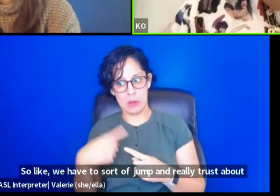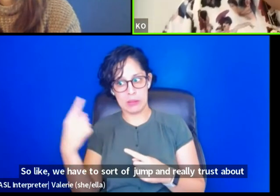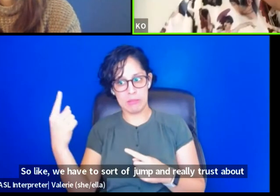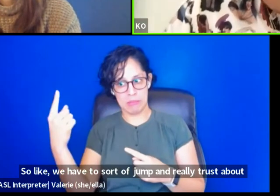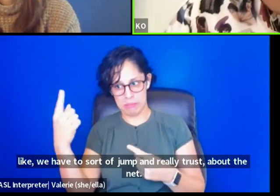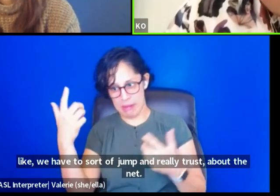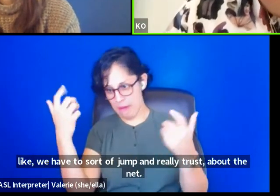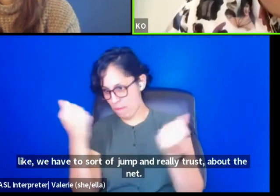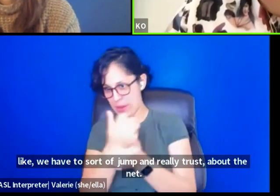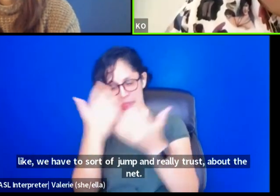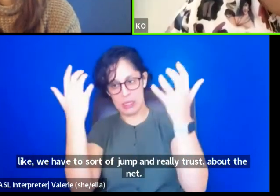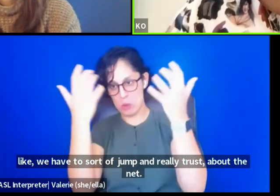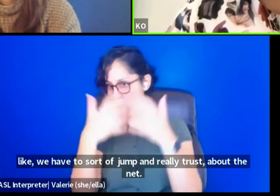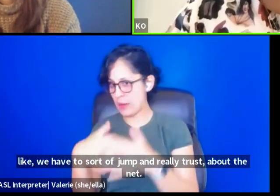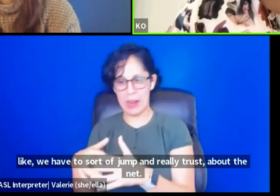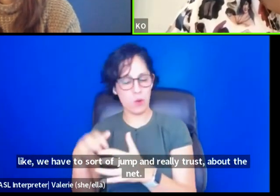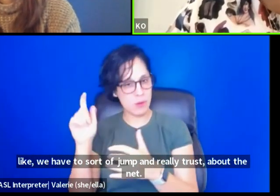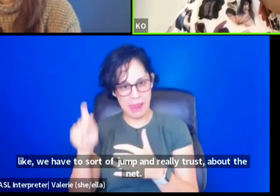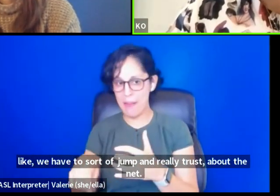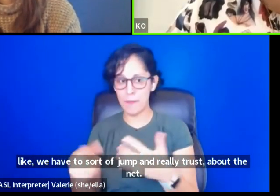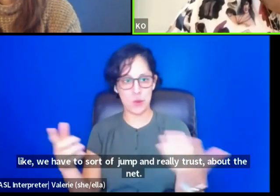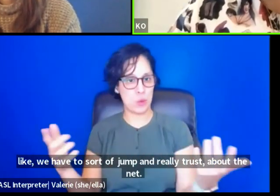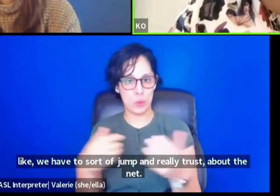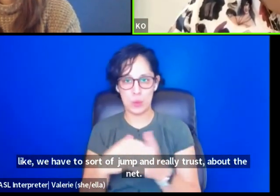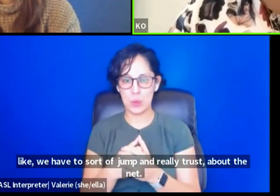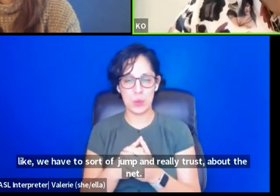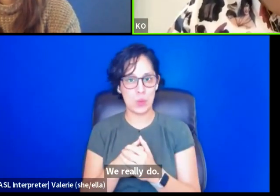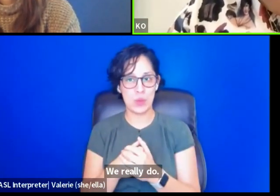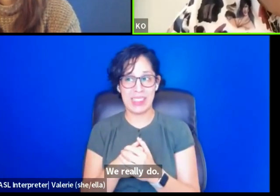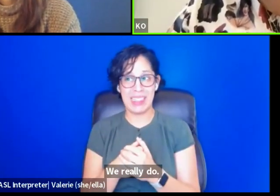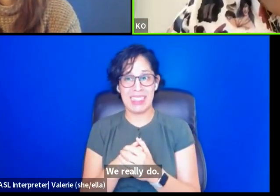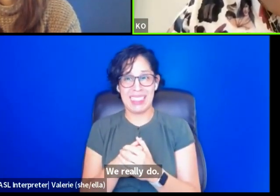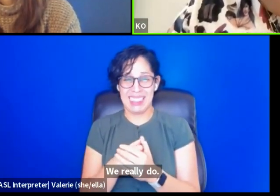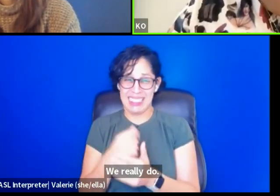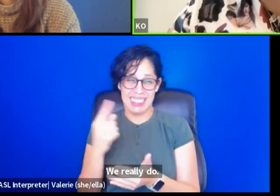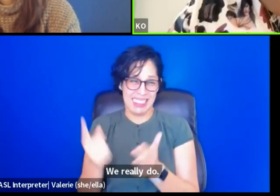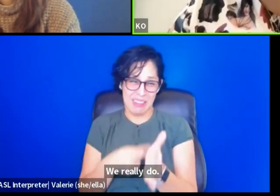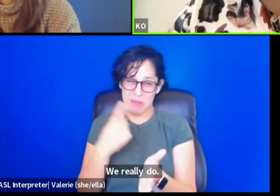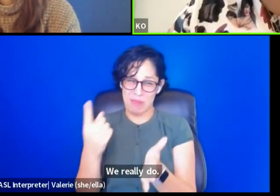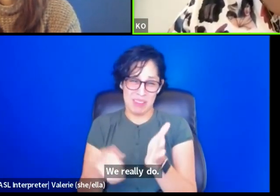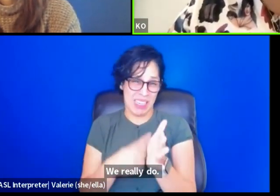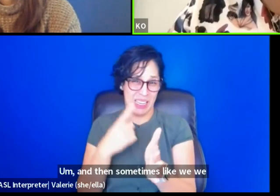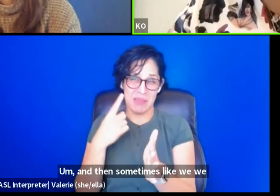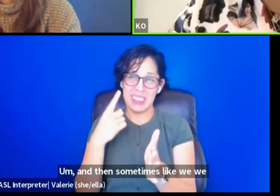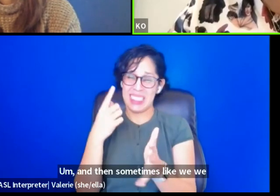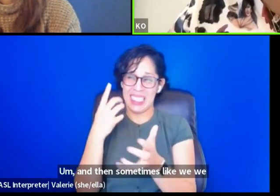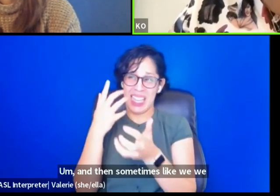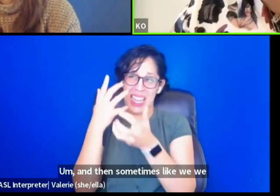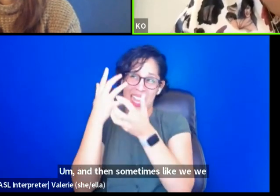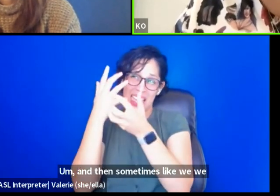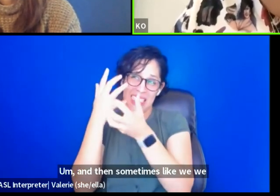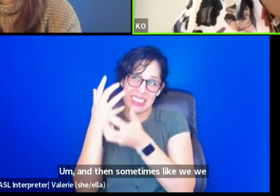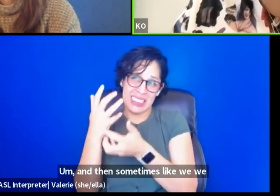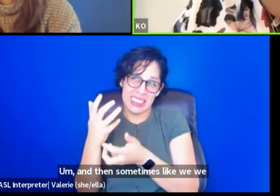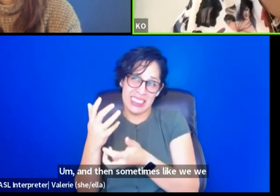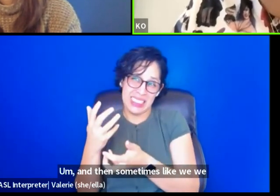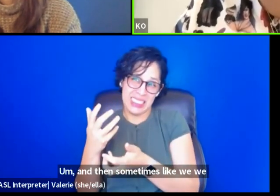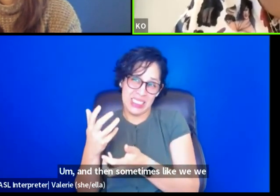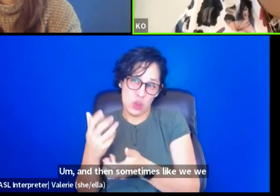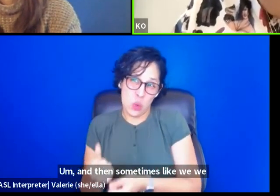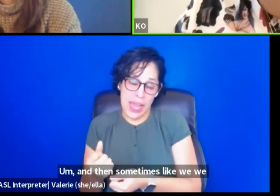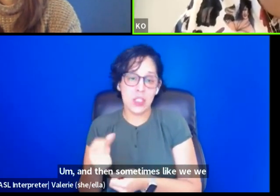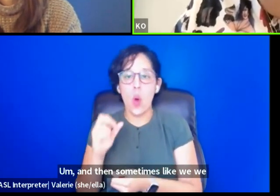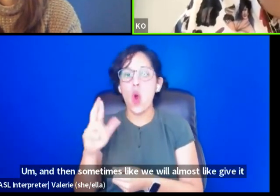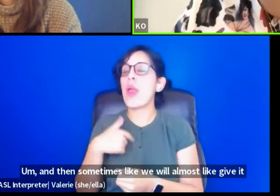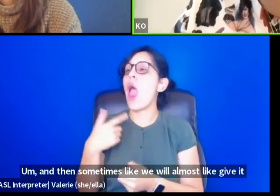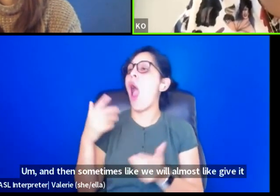We really do. Um, and then sometimes like we, we almost like give it away. We